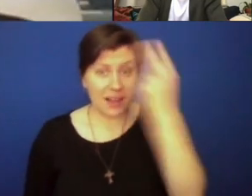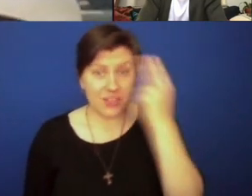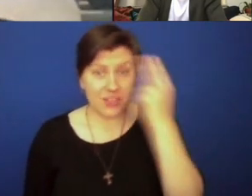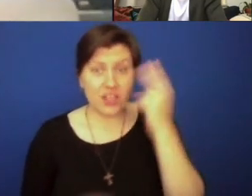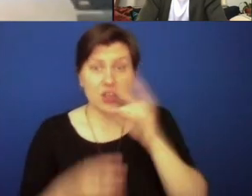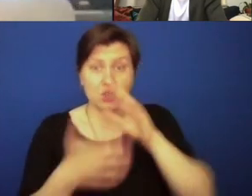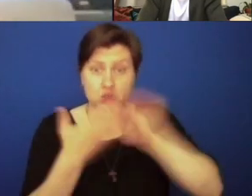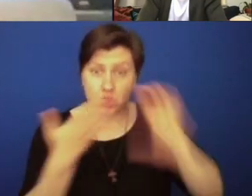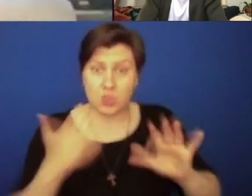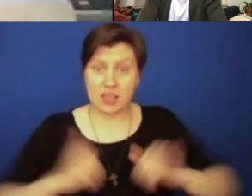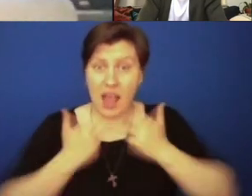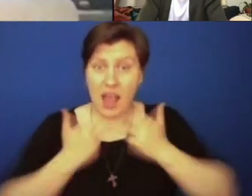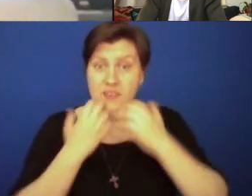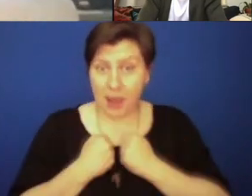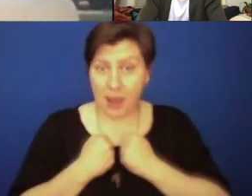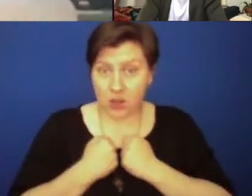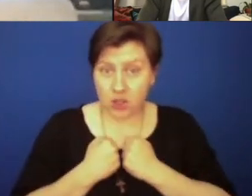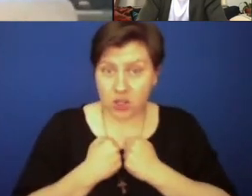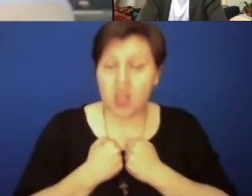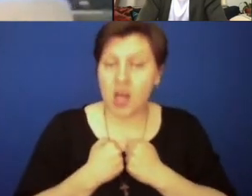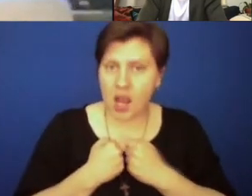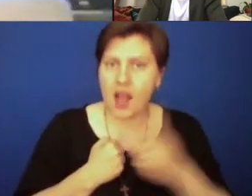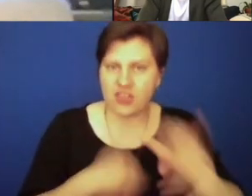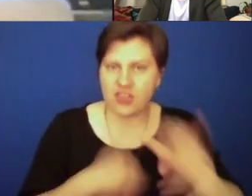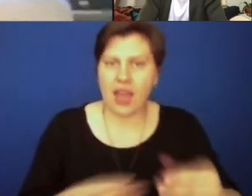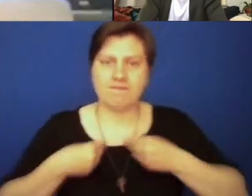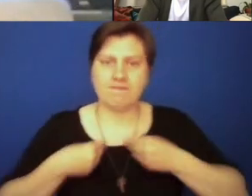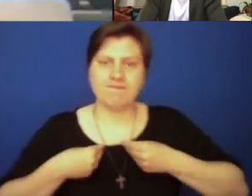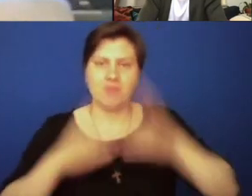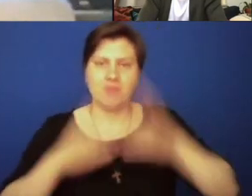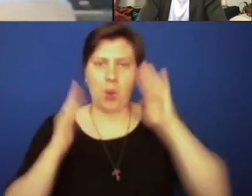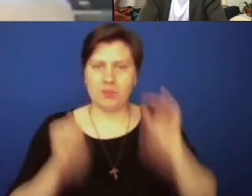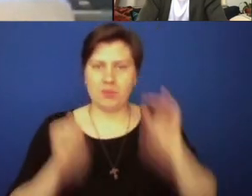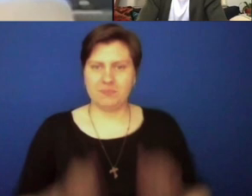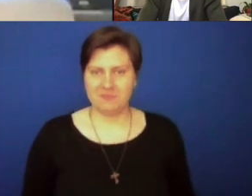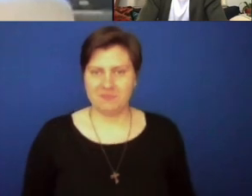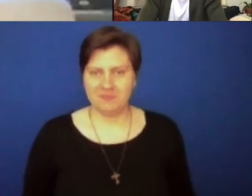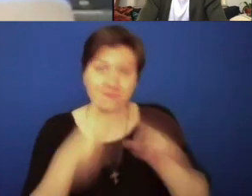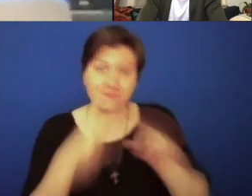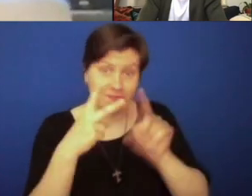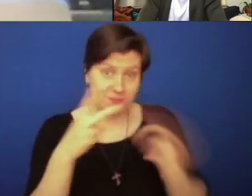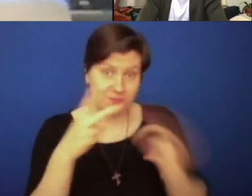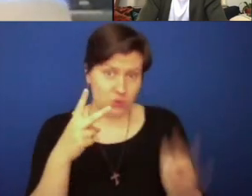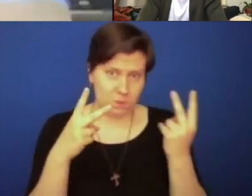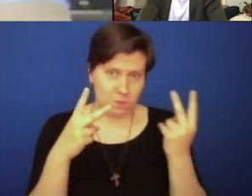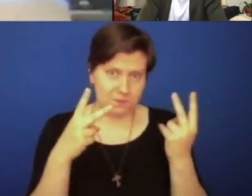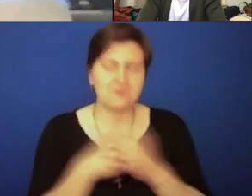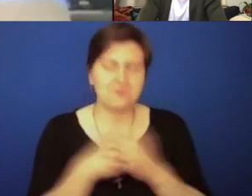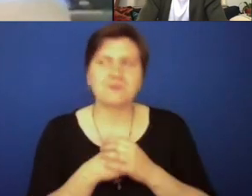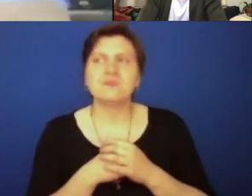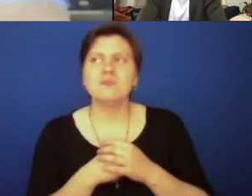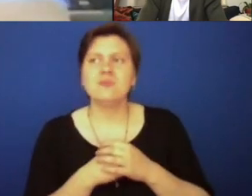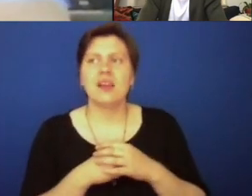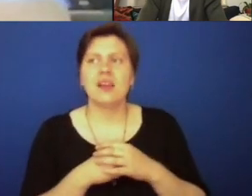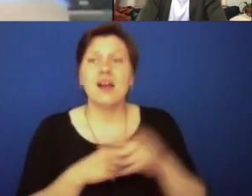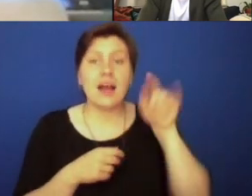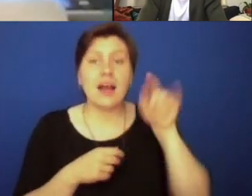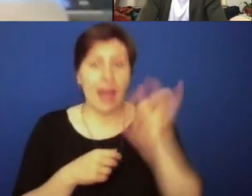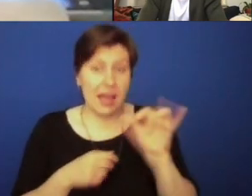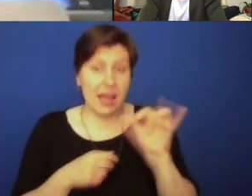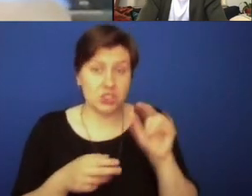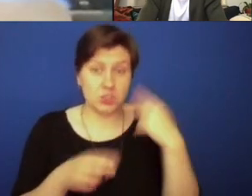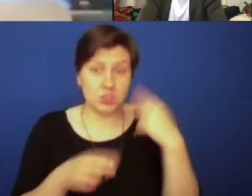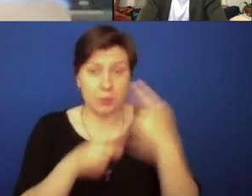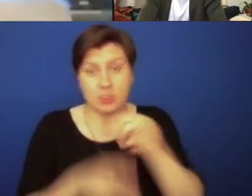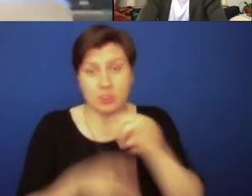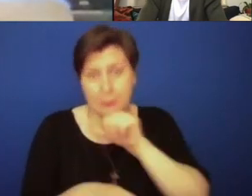lives matter, that gives me hope. And just two quick action items, you know, since this is, as you stated,